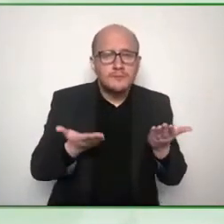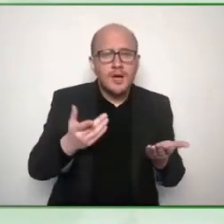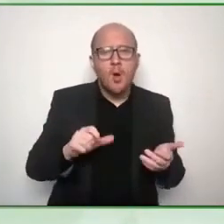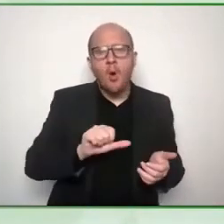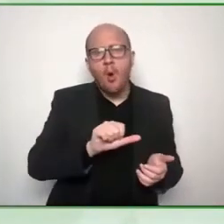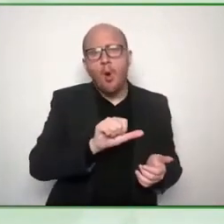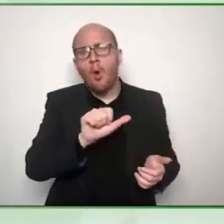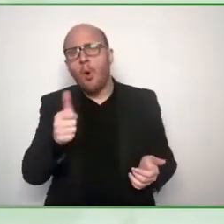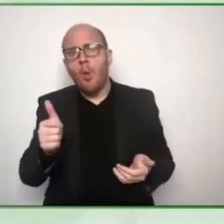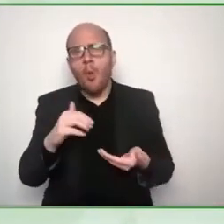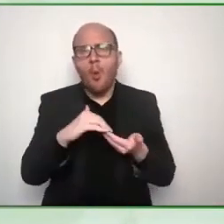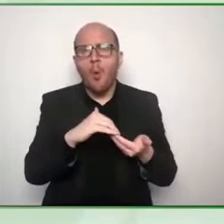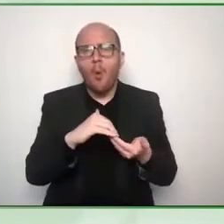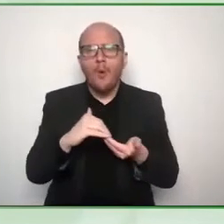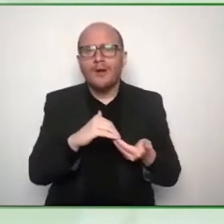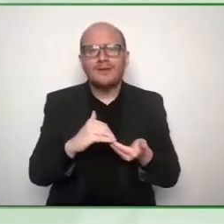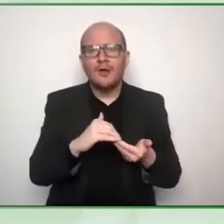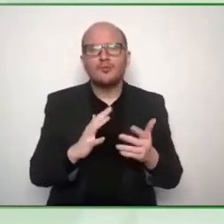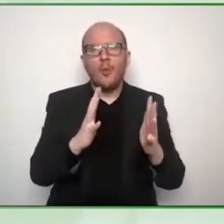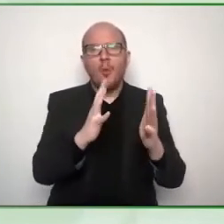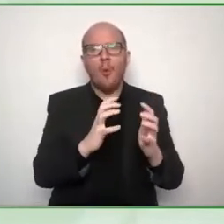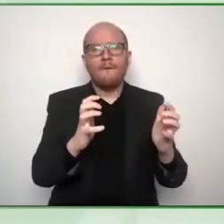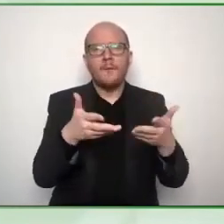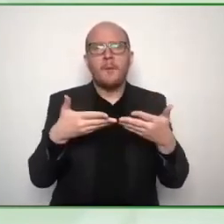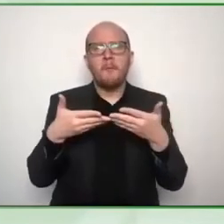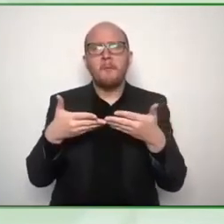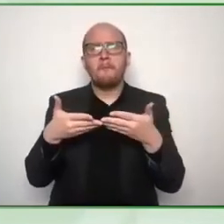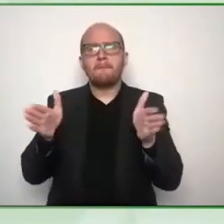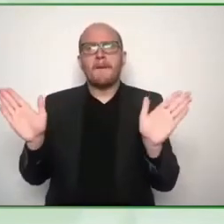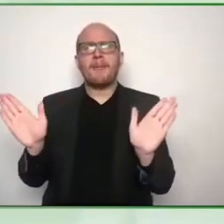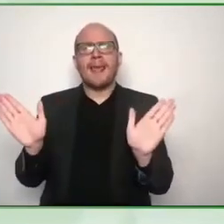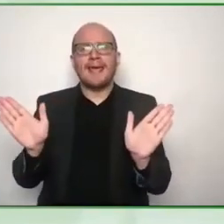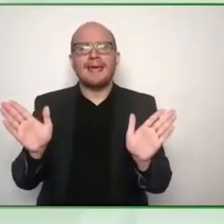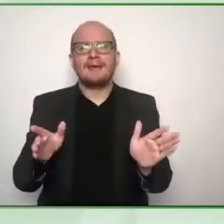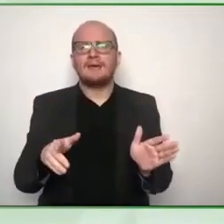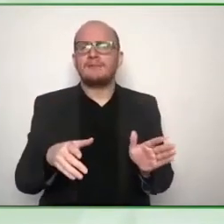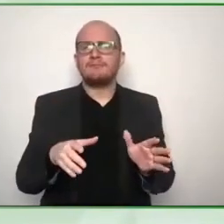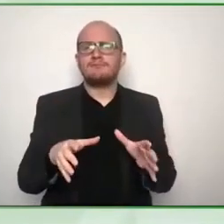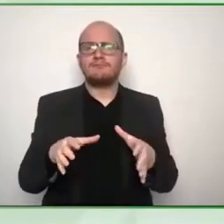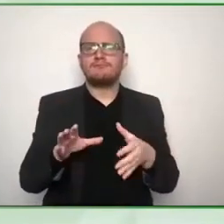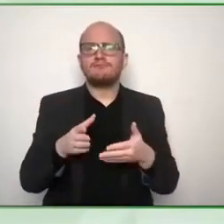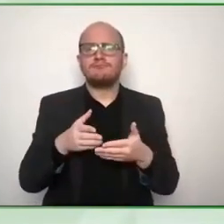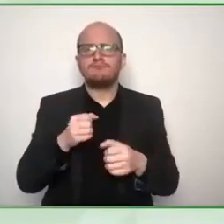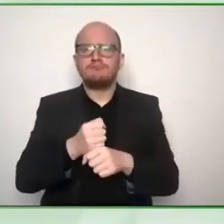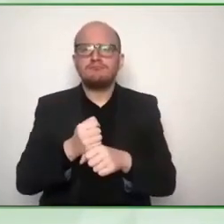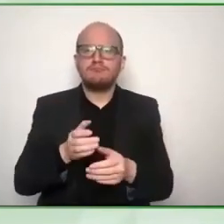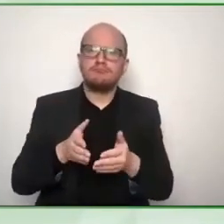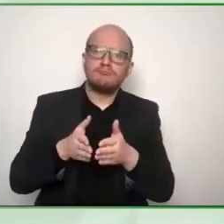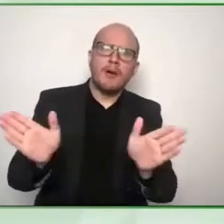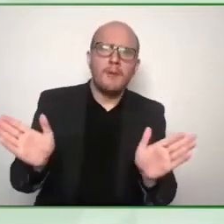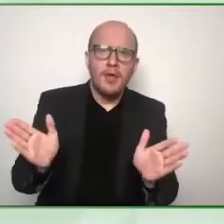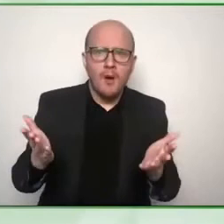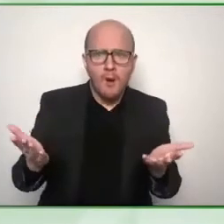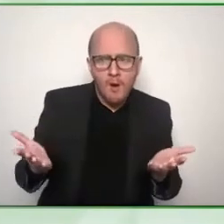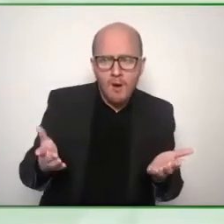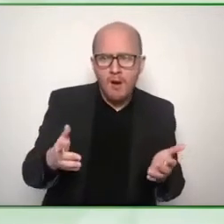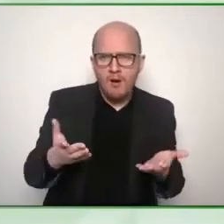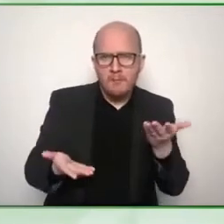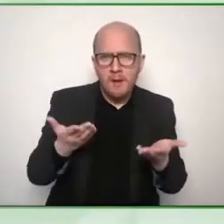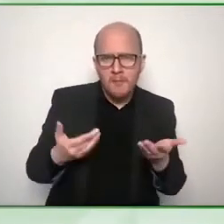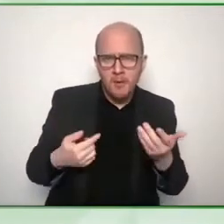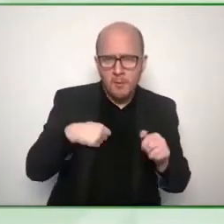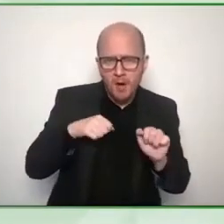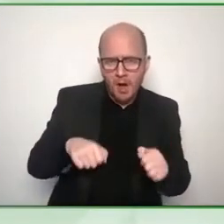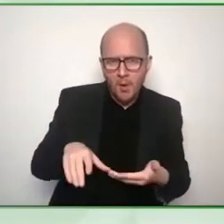avenue of interaction open to reach out and say you know could we do copy paste you know could we learn from you could we replicate